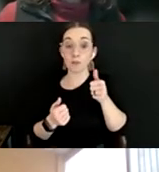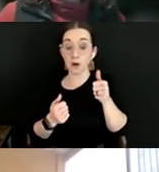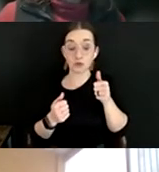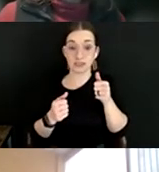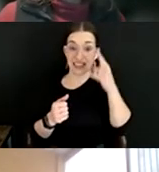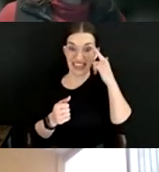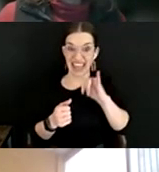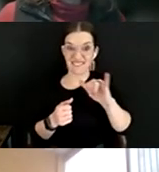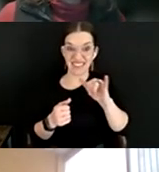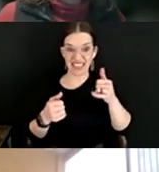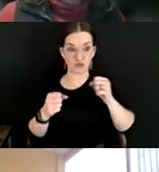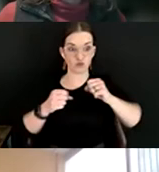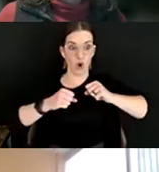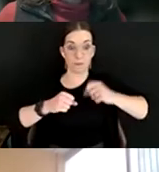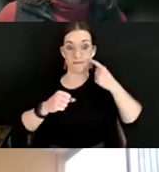Complexity.